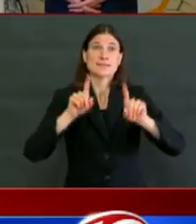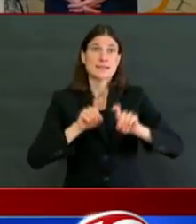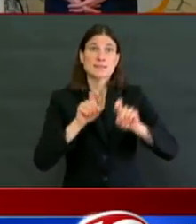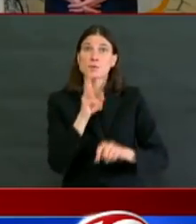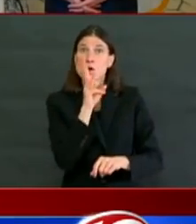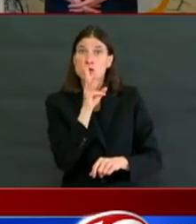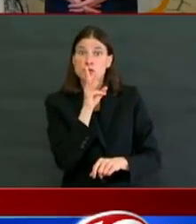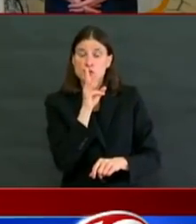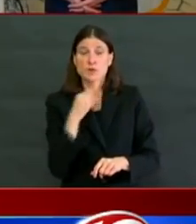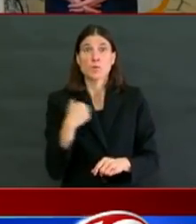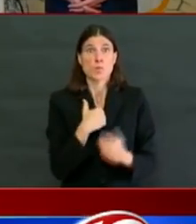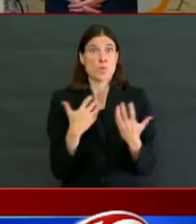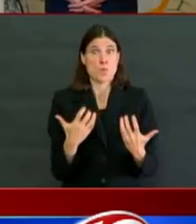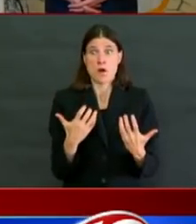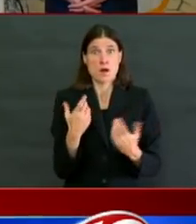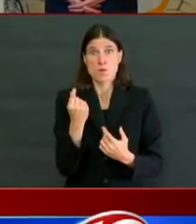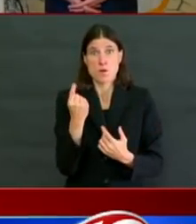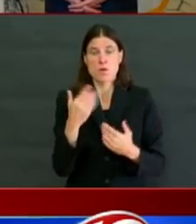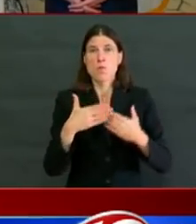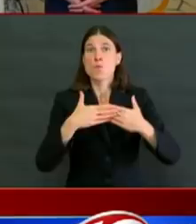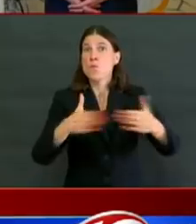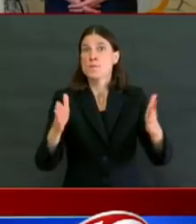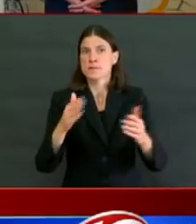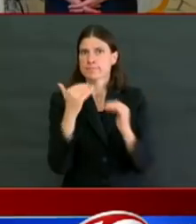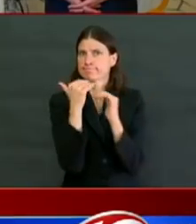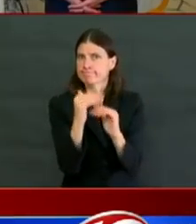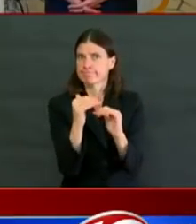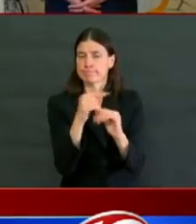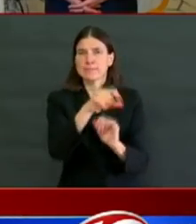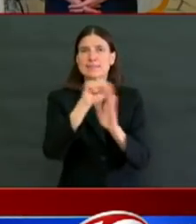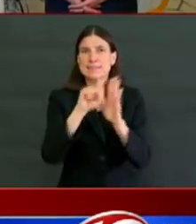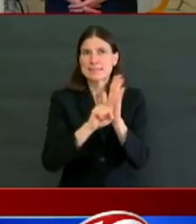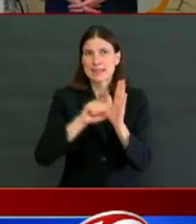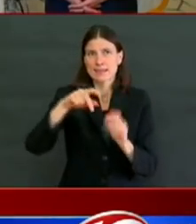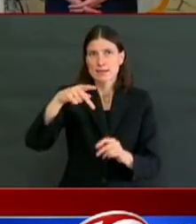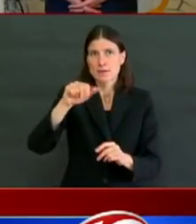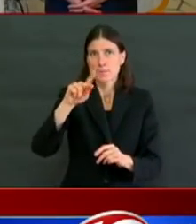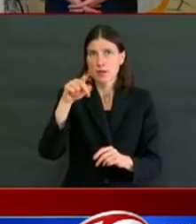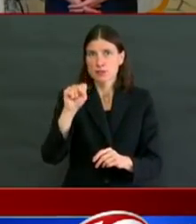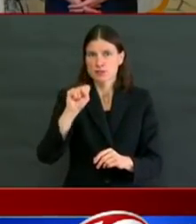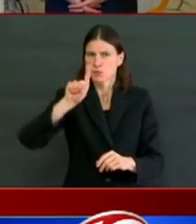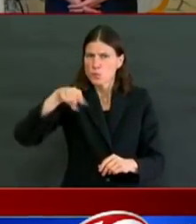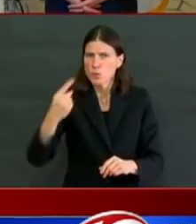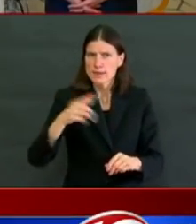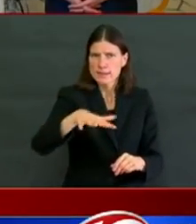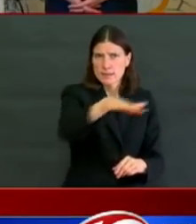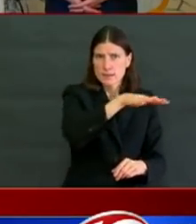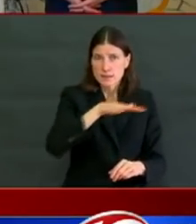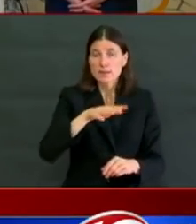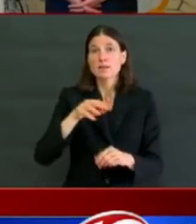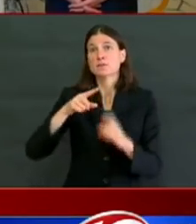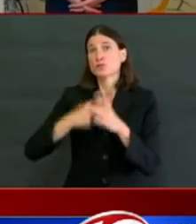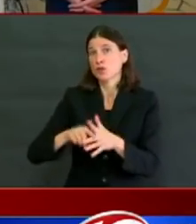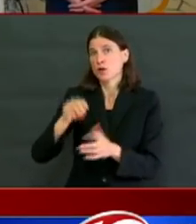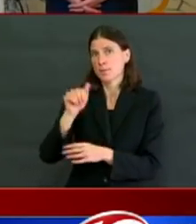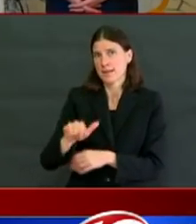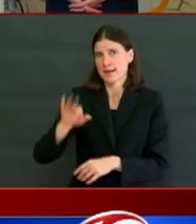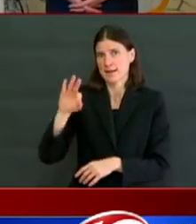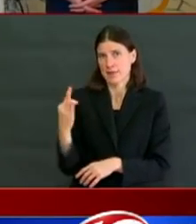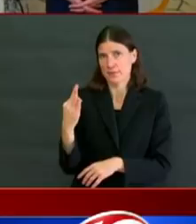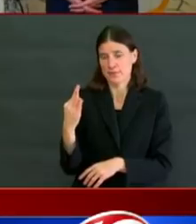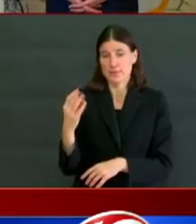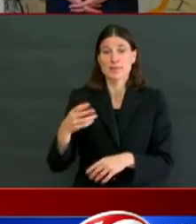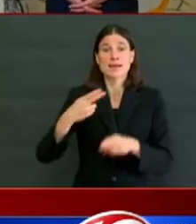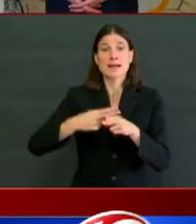Lincoln Woods, Haynes Park, Snake Den, Beaver Tail, and Fort Adams. By the end of the day today,